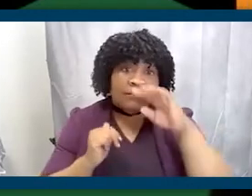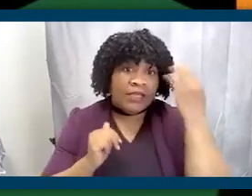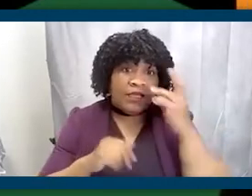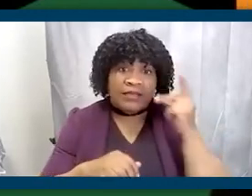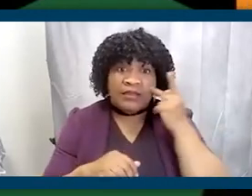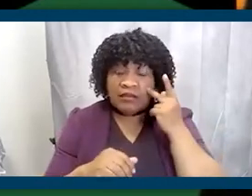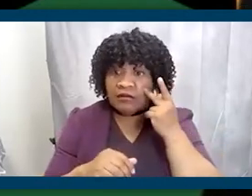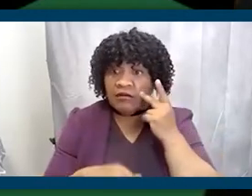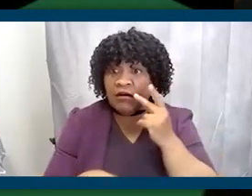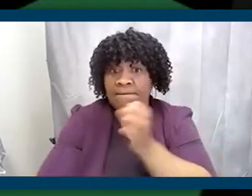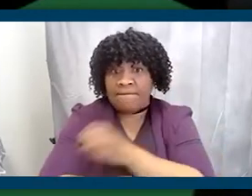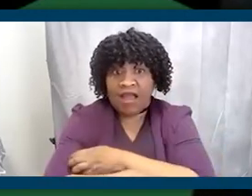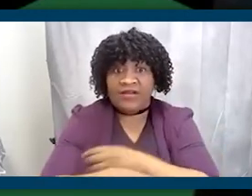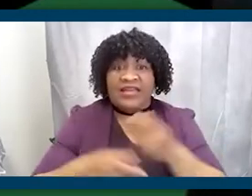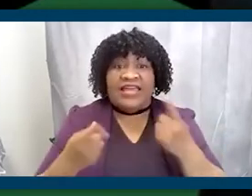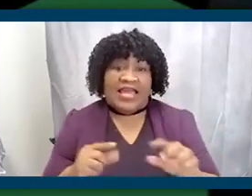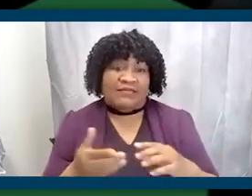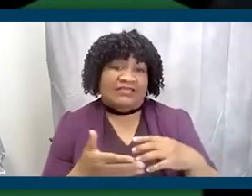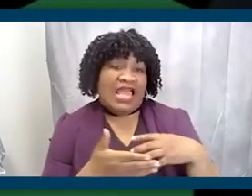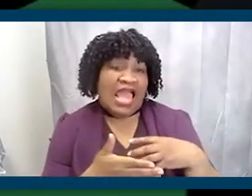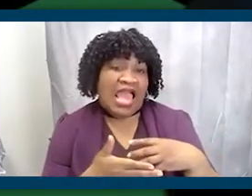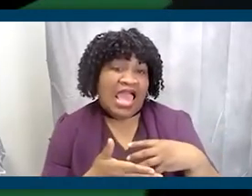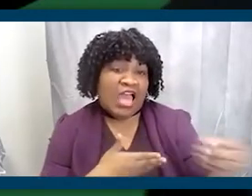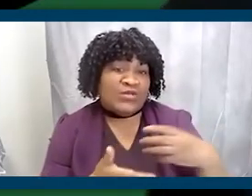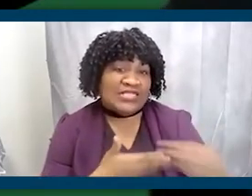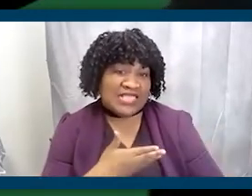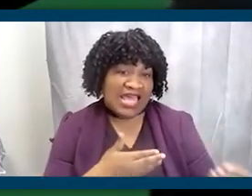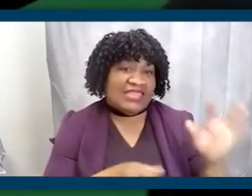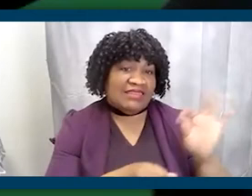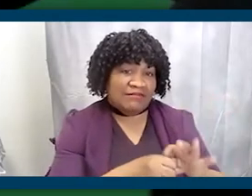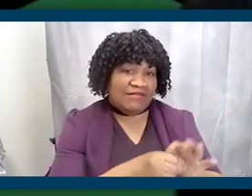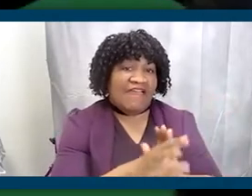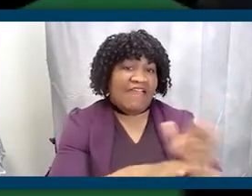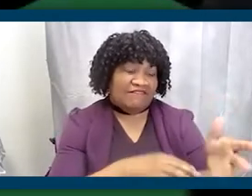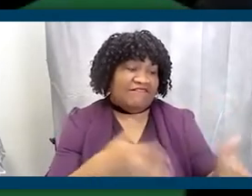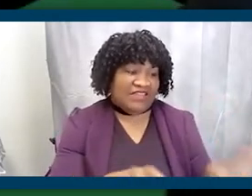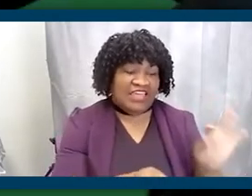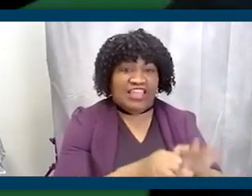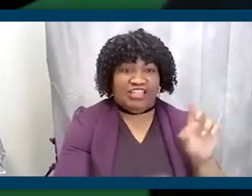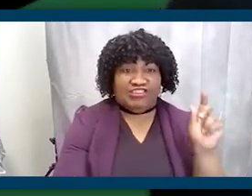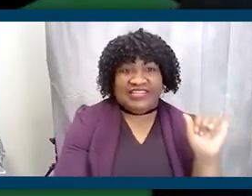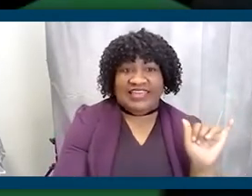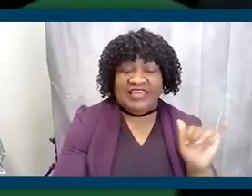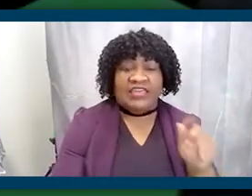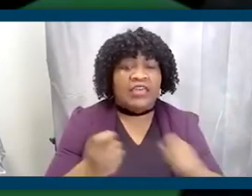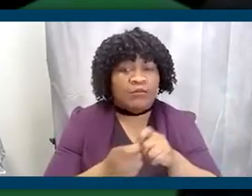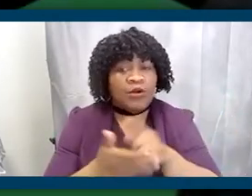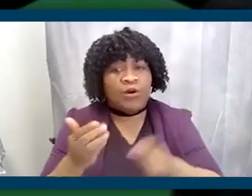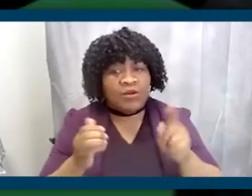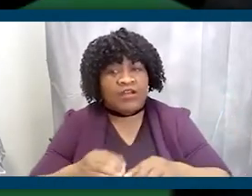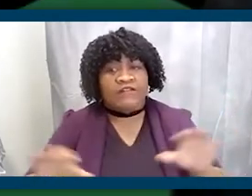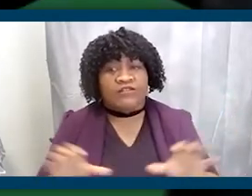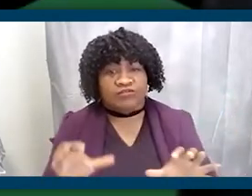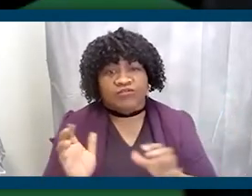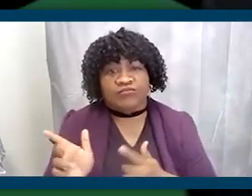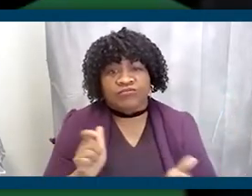what happens outside of the ballot box and outside of the ballot booth after election day. And that is really what we have to invest in. And really